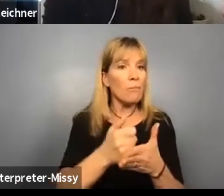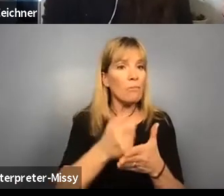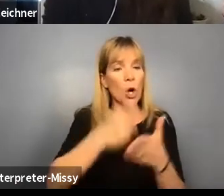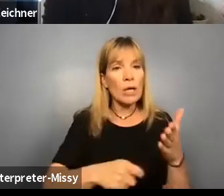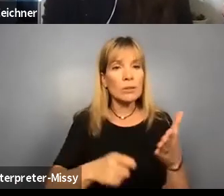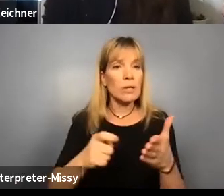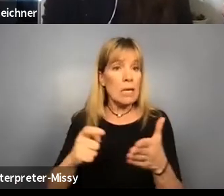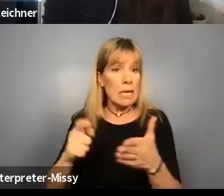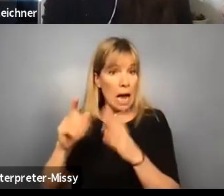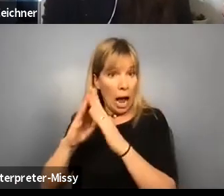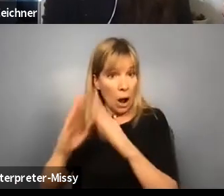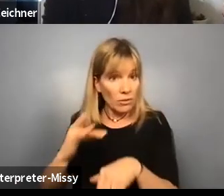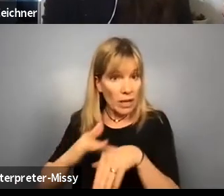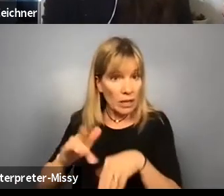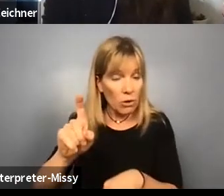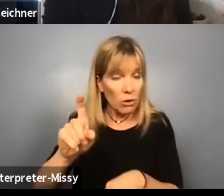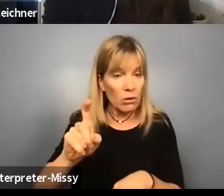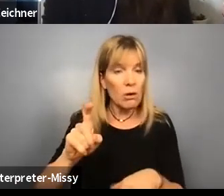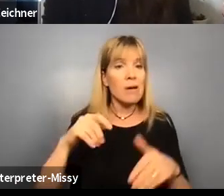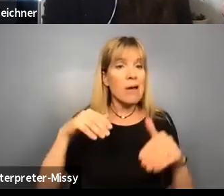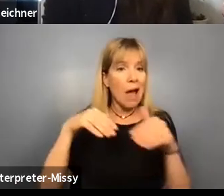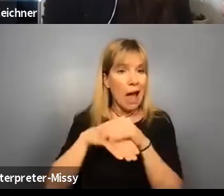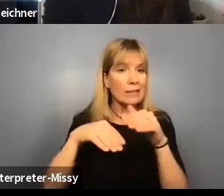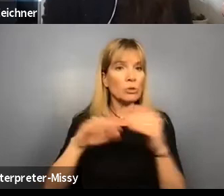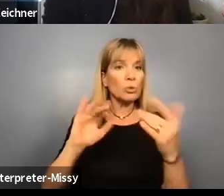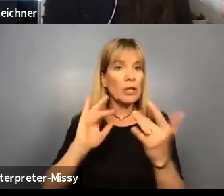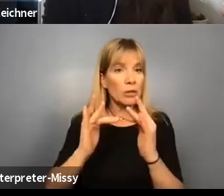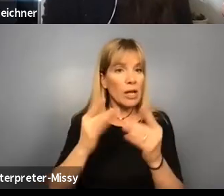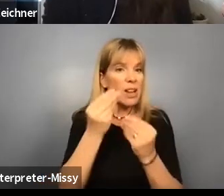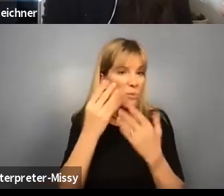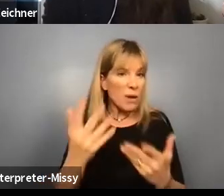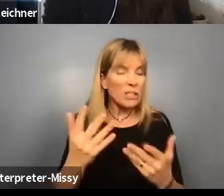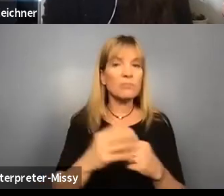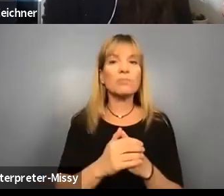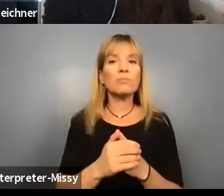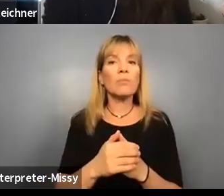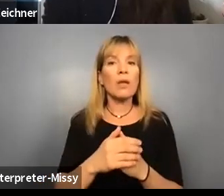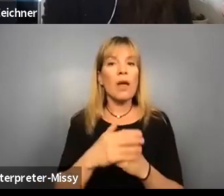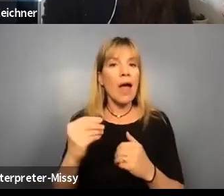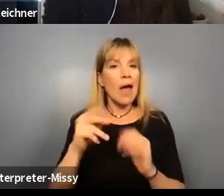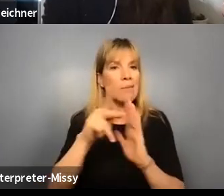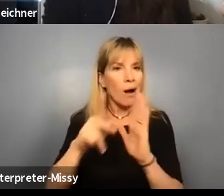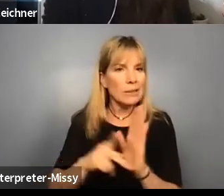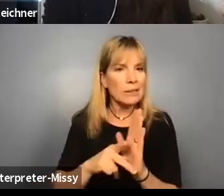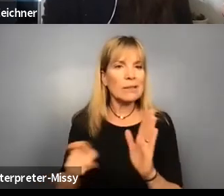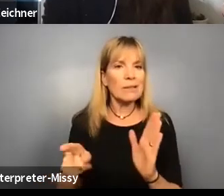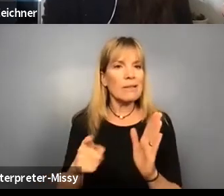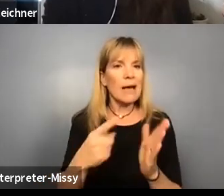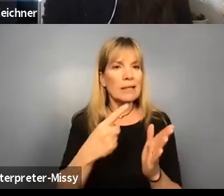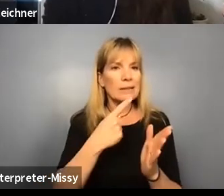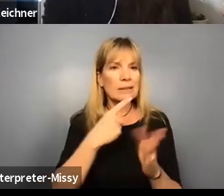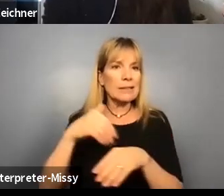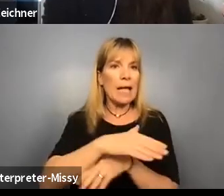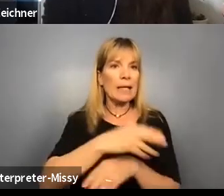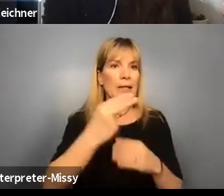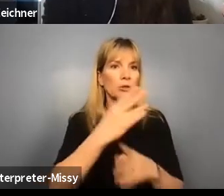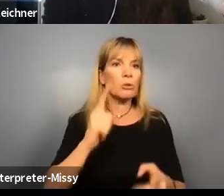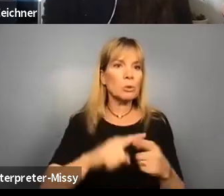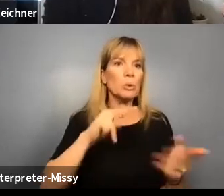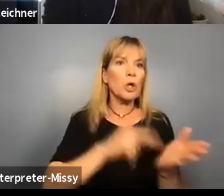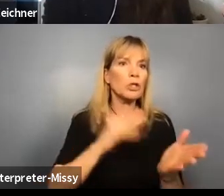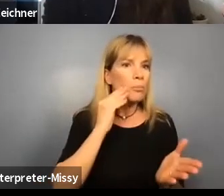housing availability, access to internet and information, and policies that send consumers into nursing homes